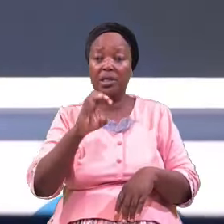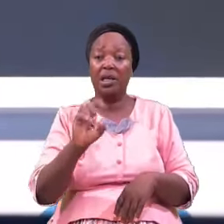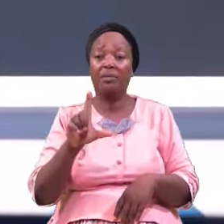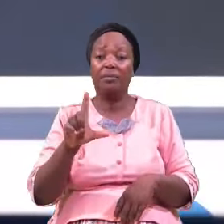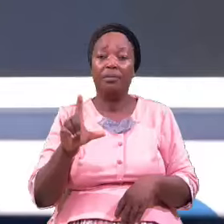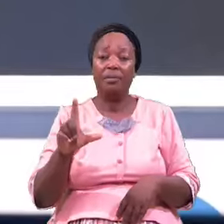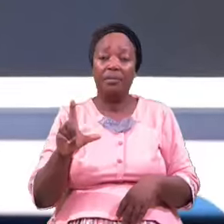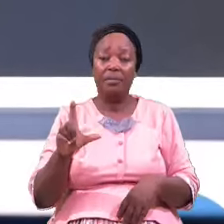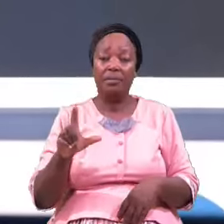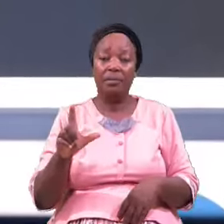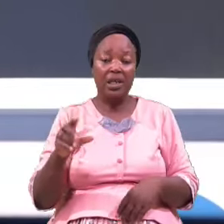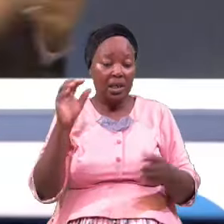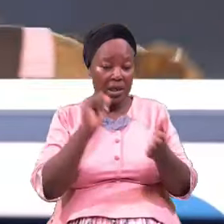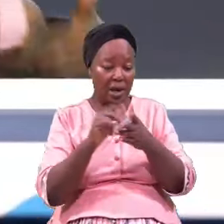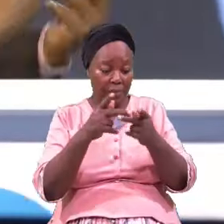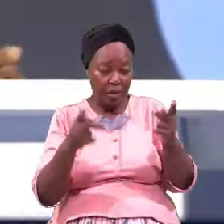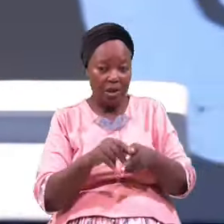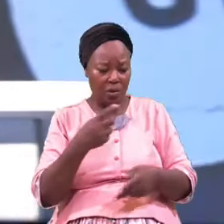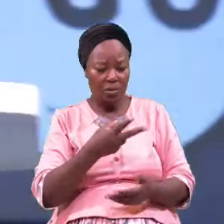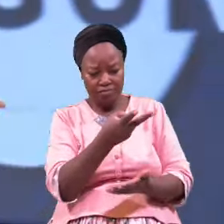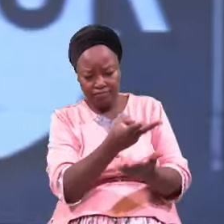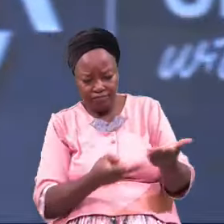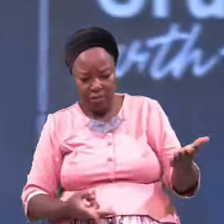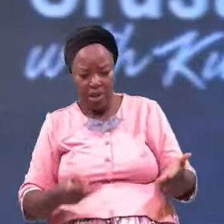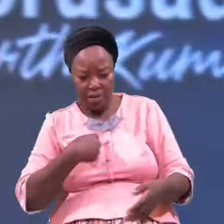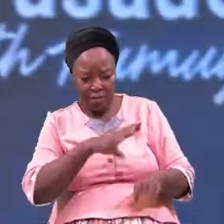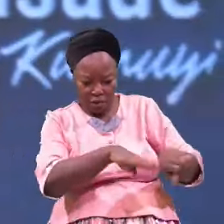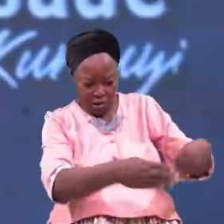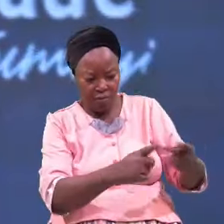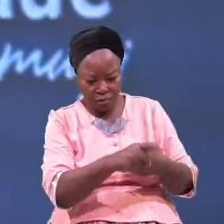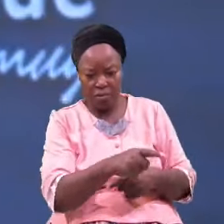That Place Where You Lie I Will Give It On To You